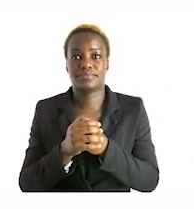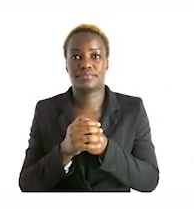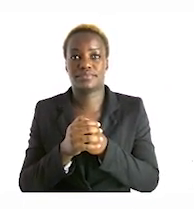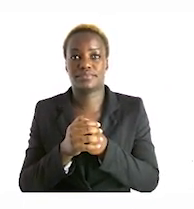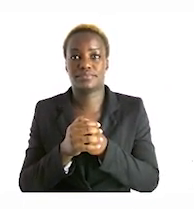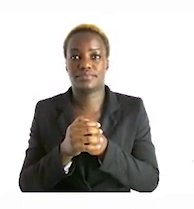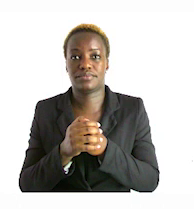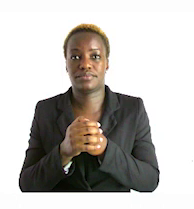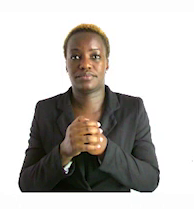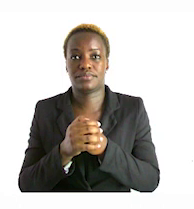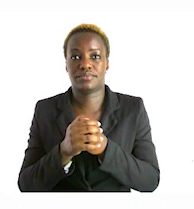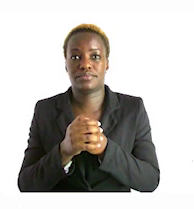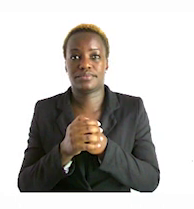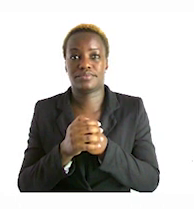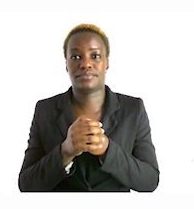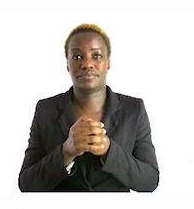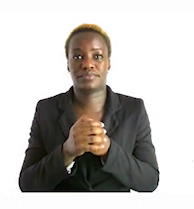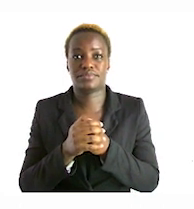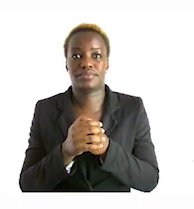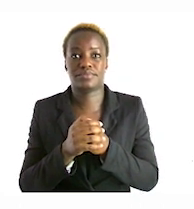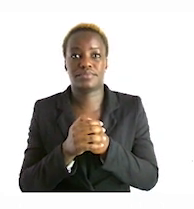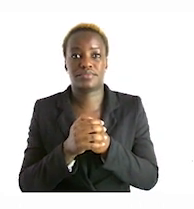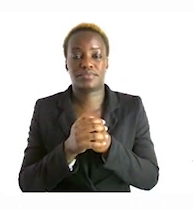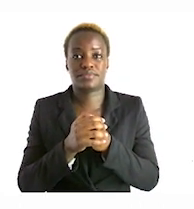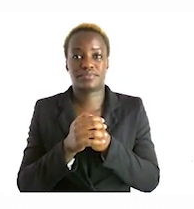and after we write the answer we cannot just write